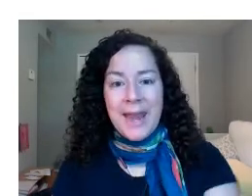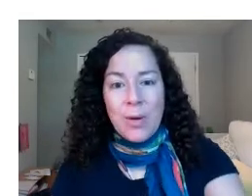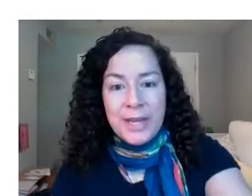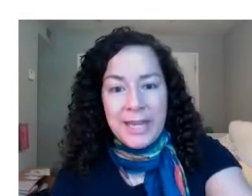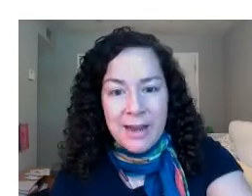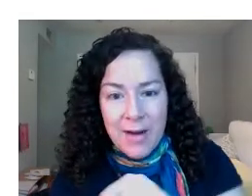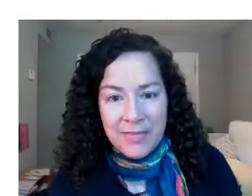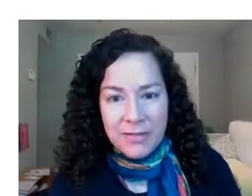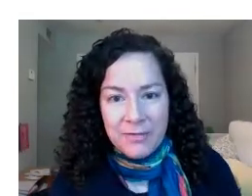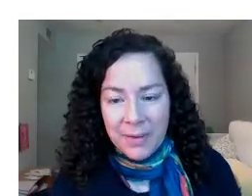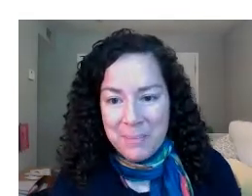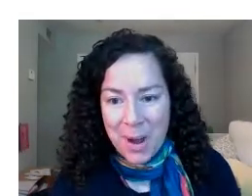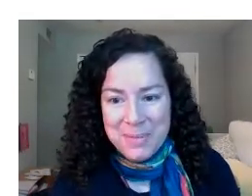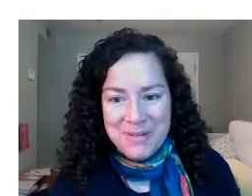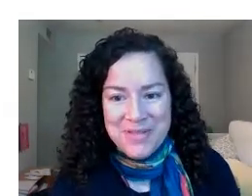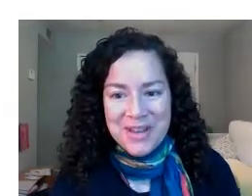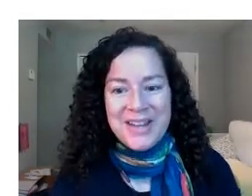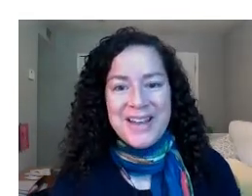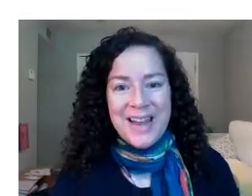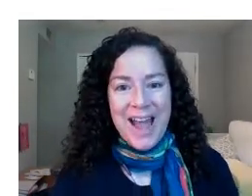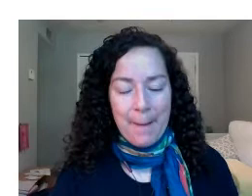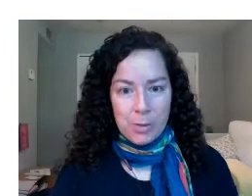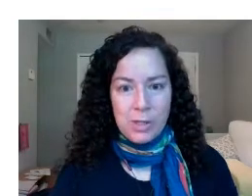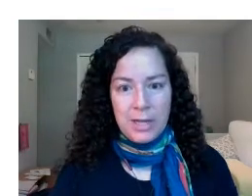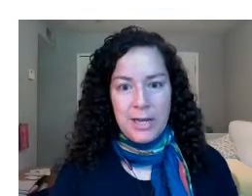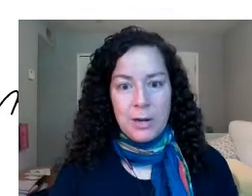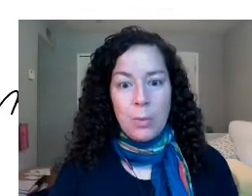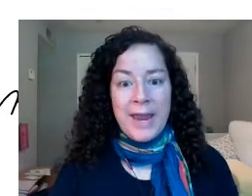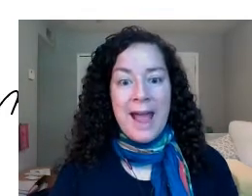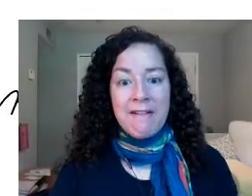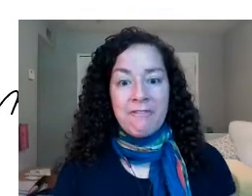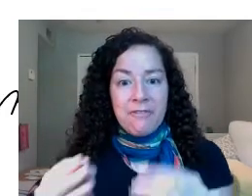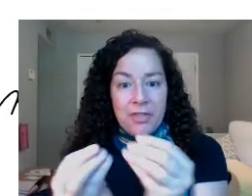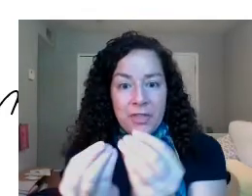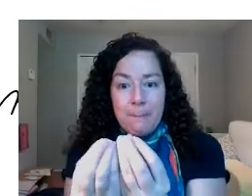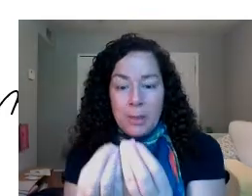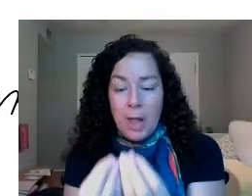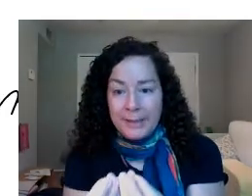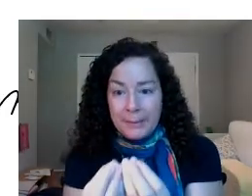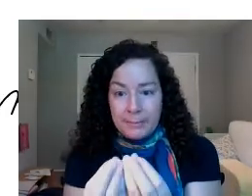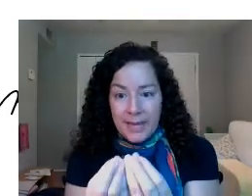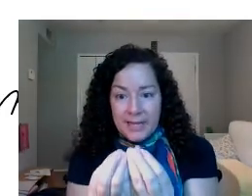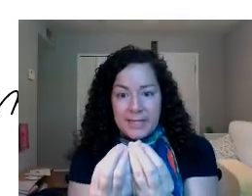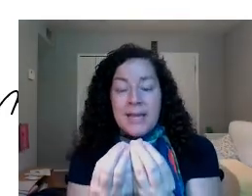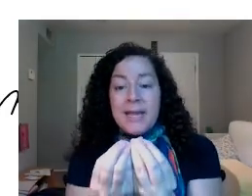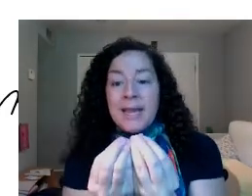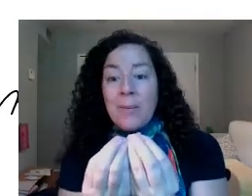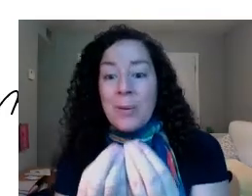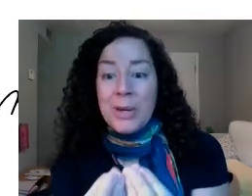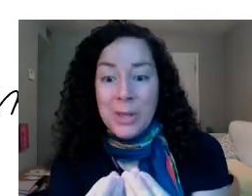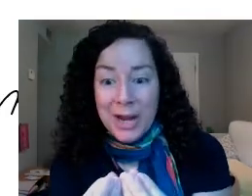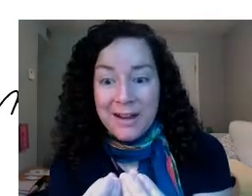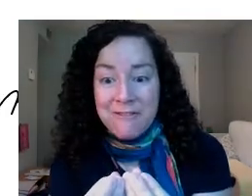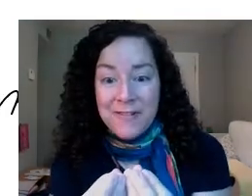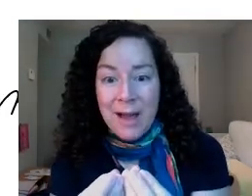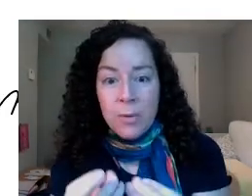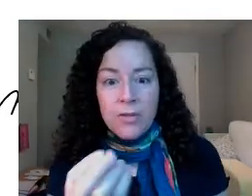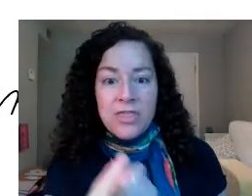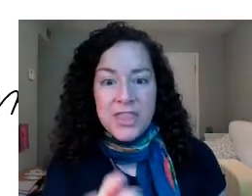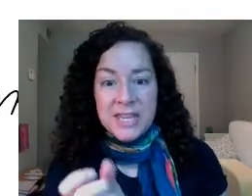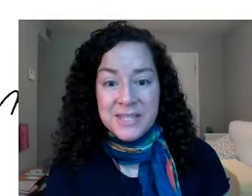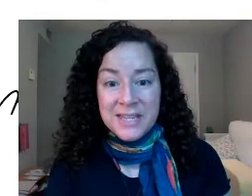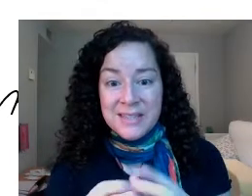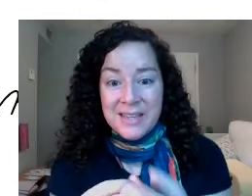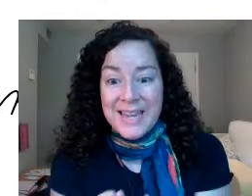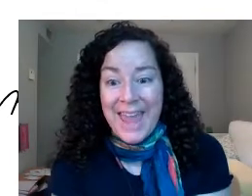Now, here at the very bottom of the apple, we have the blossom end. When we look at a flower,